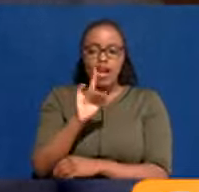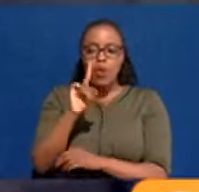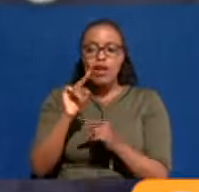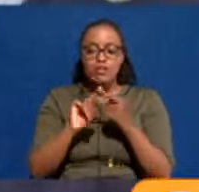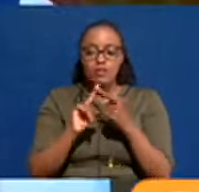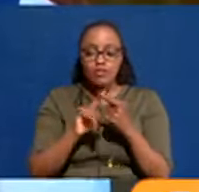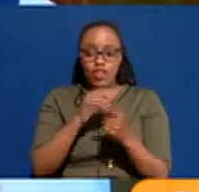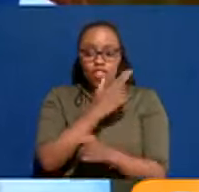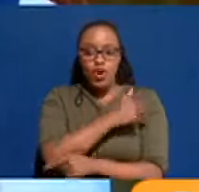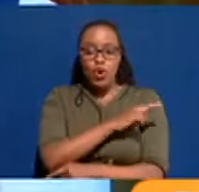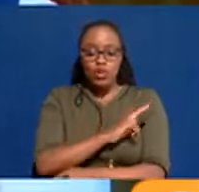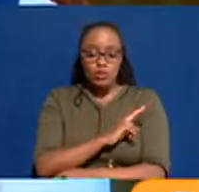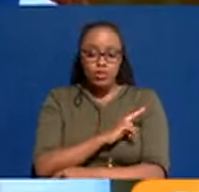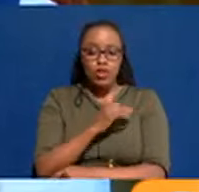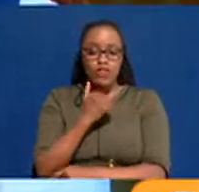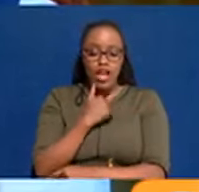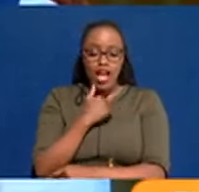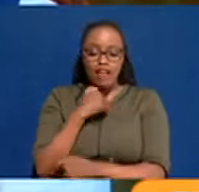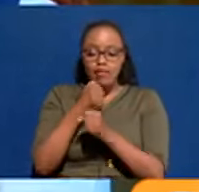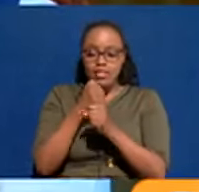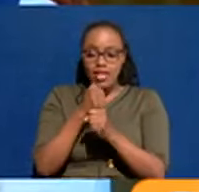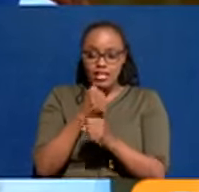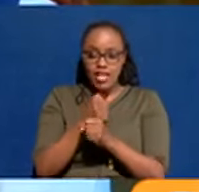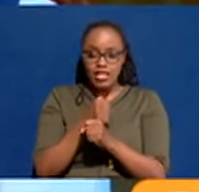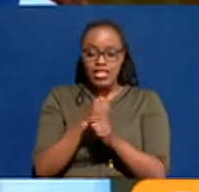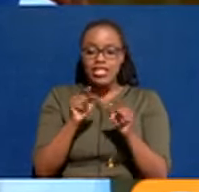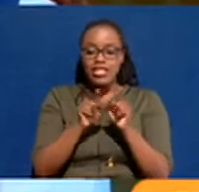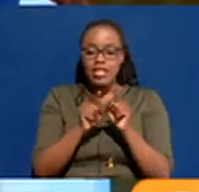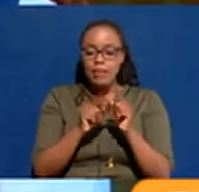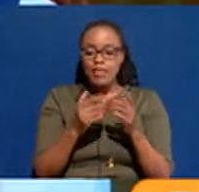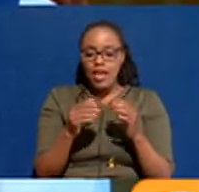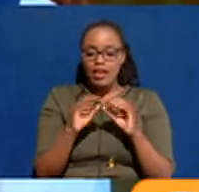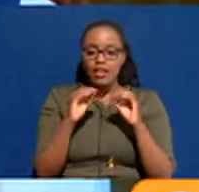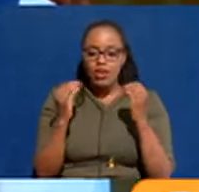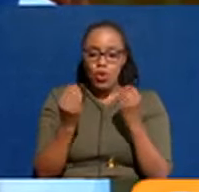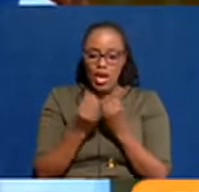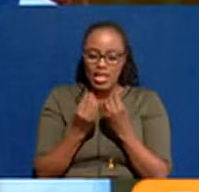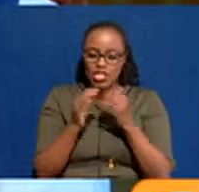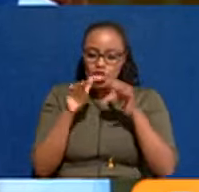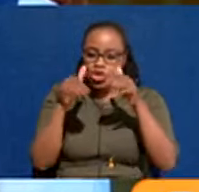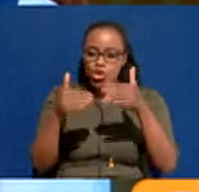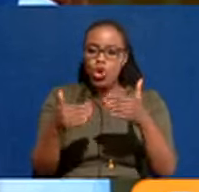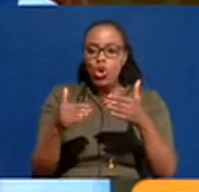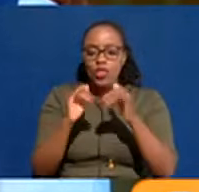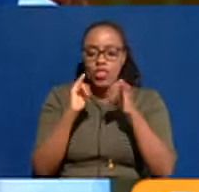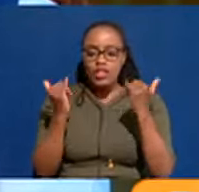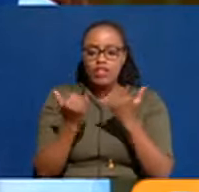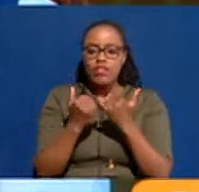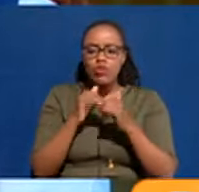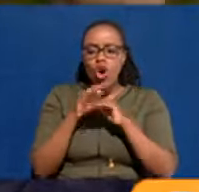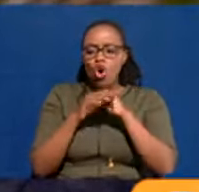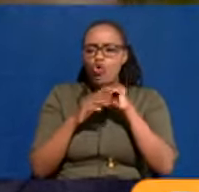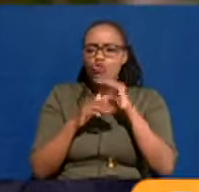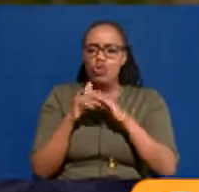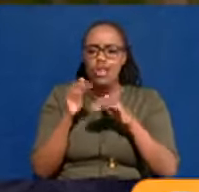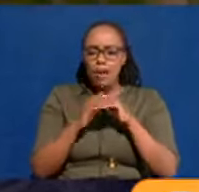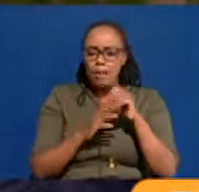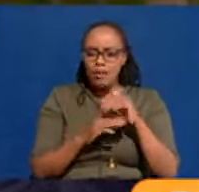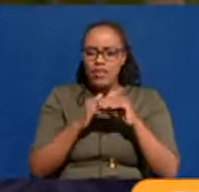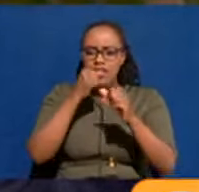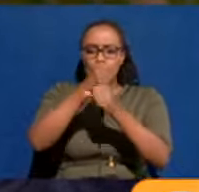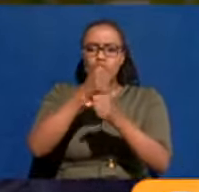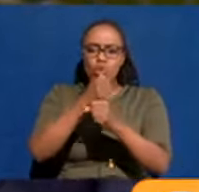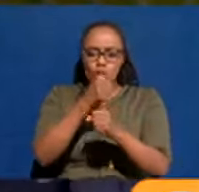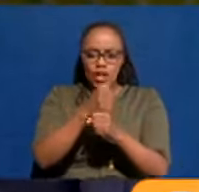hospitals were not being run as entities that should actually, and I don't use the word profitable, but that work,